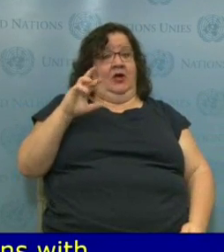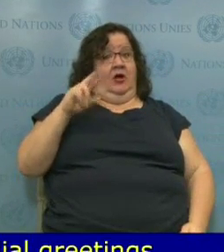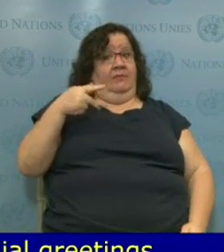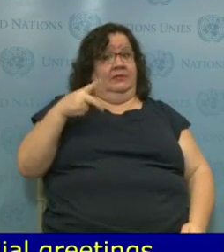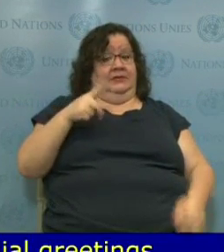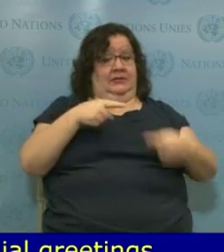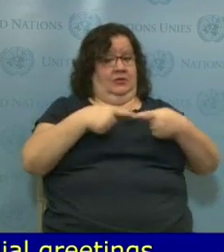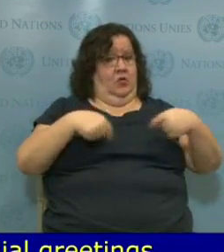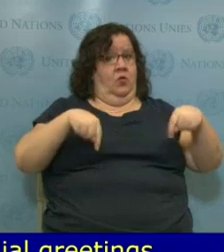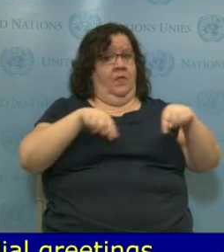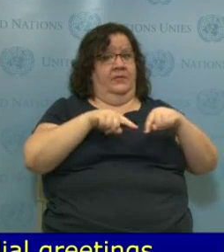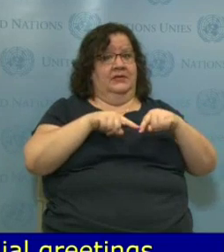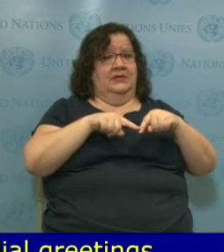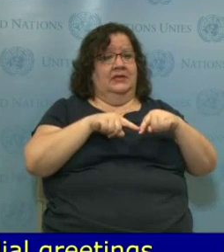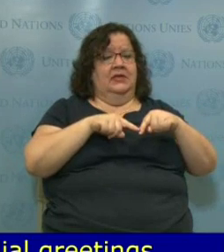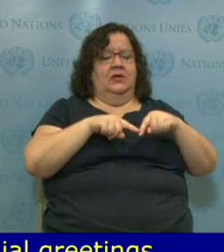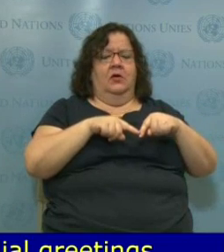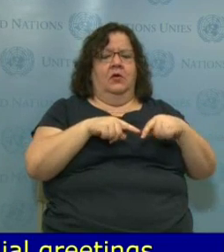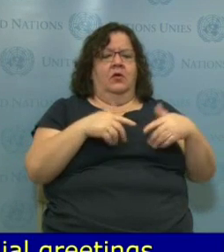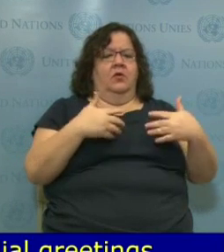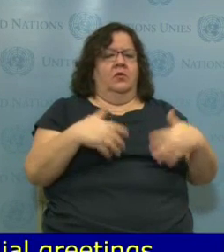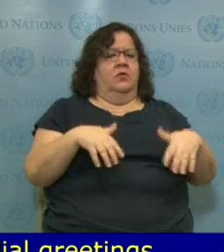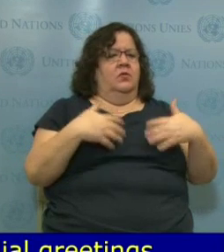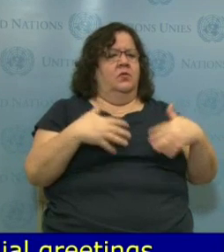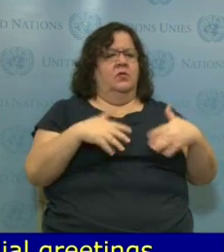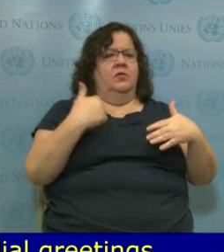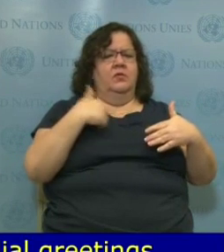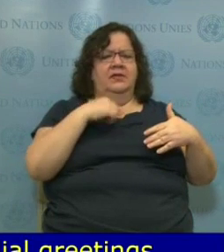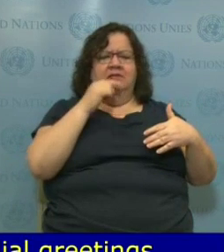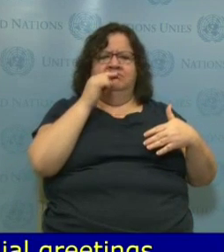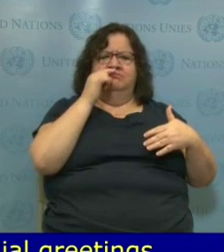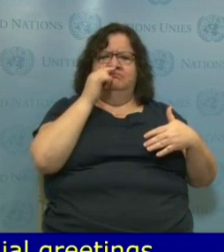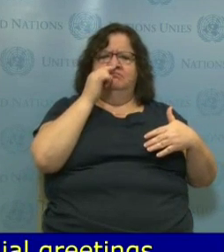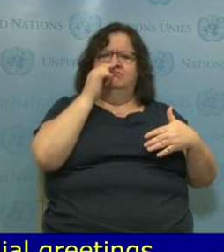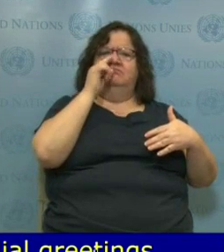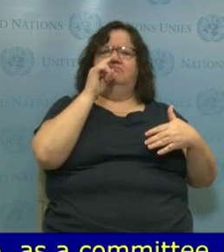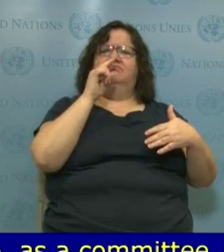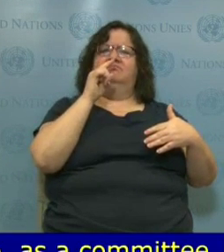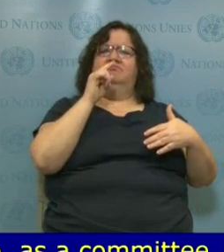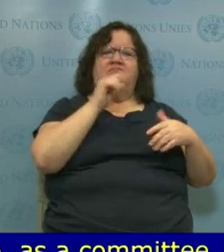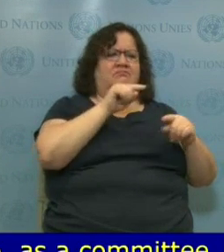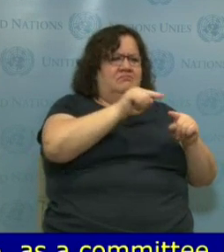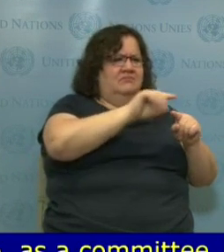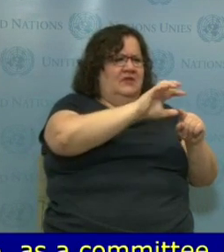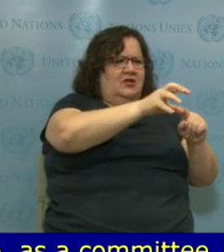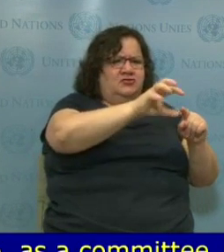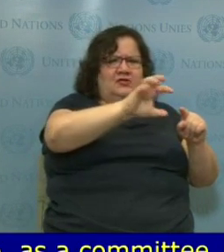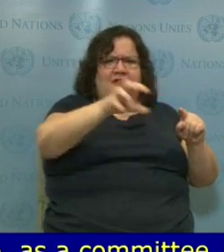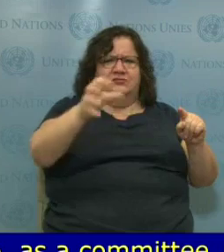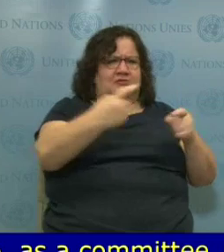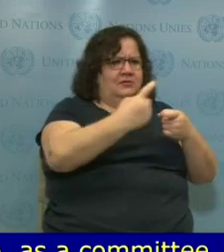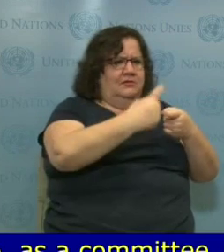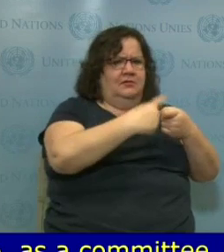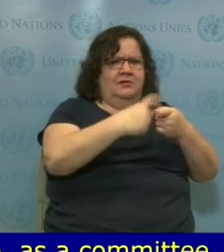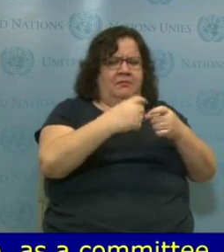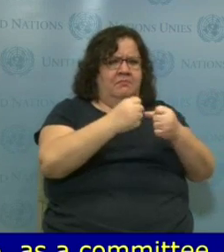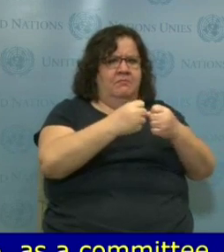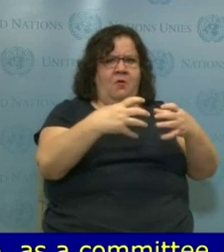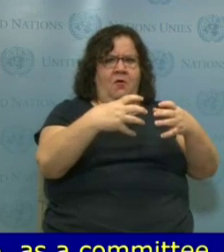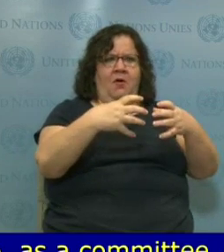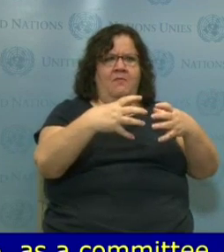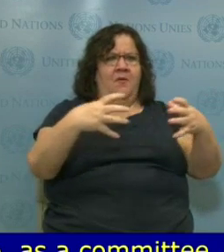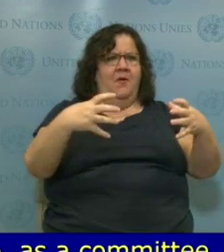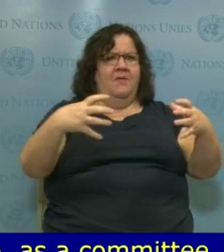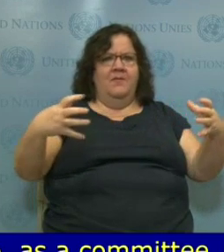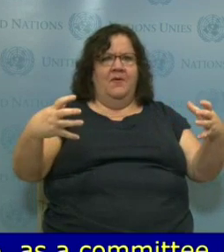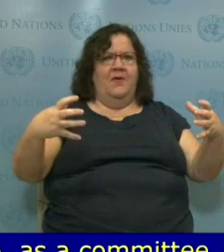PGA, as well as by the Special Envoy, the Representative, the Secretary General. I would like